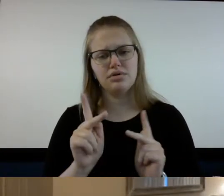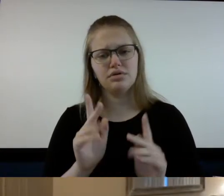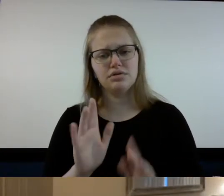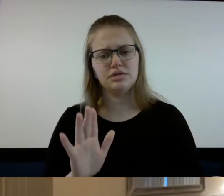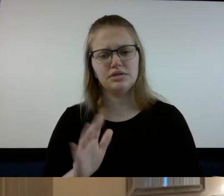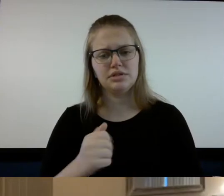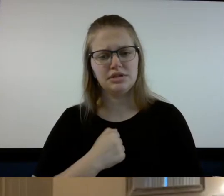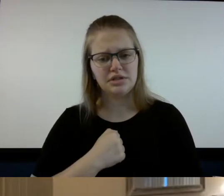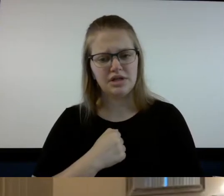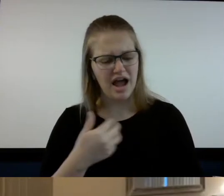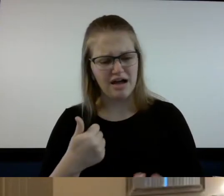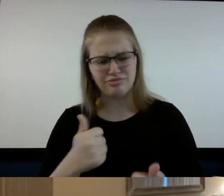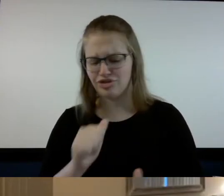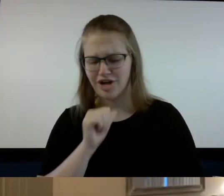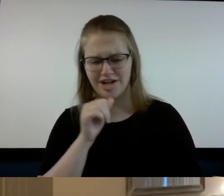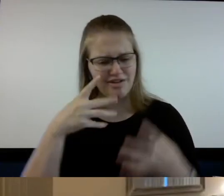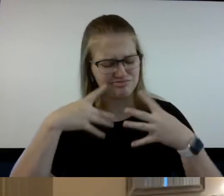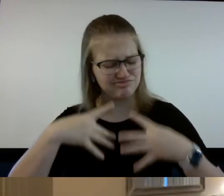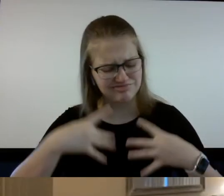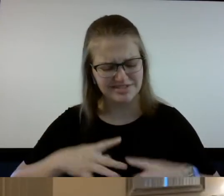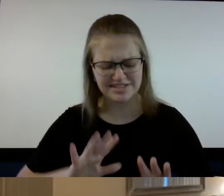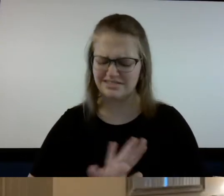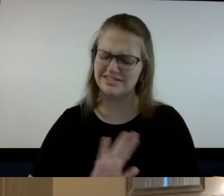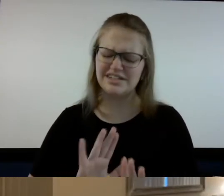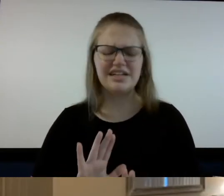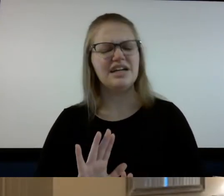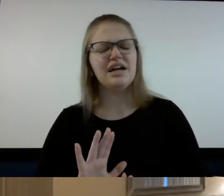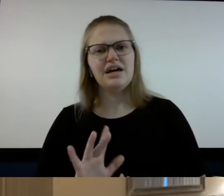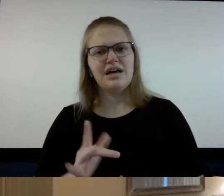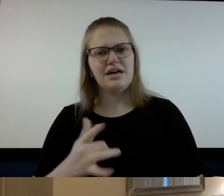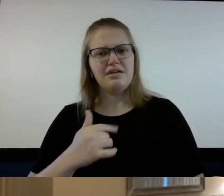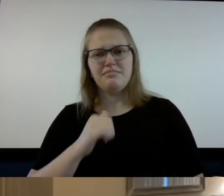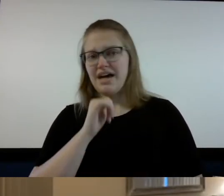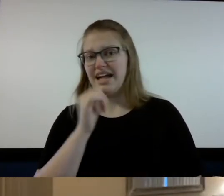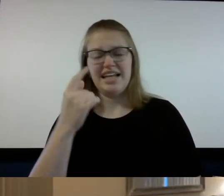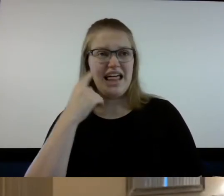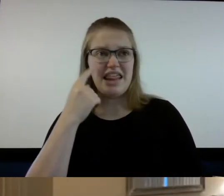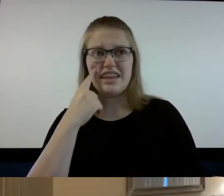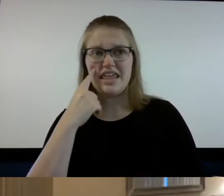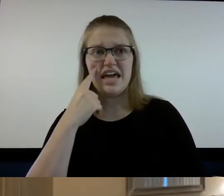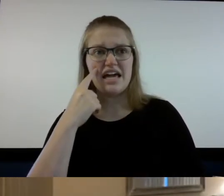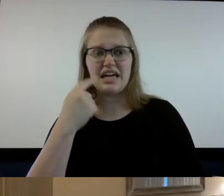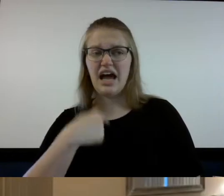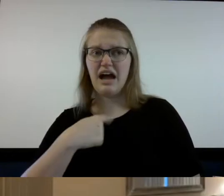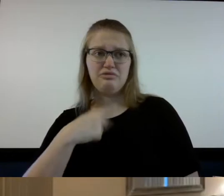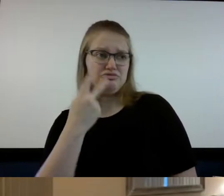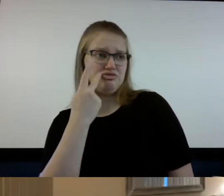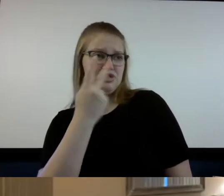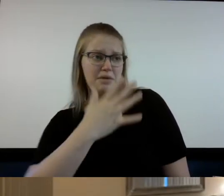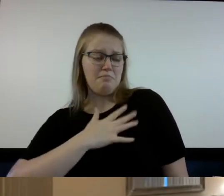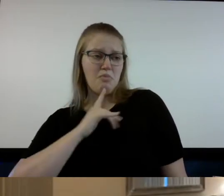I'm trying not to get choked up but I didn't think I was ever gonna see my wife again